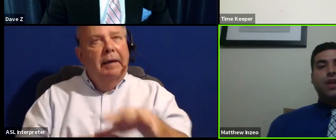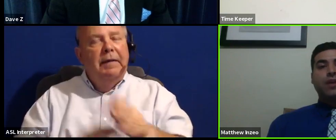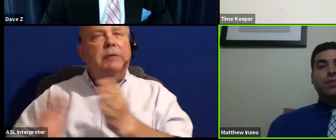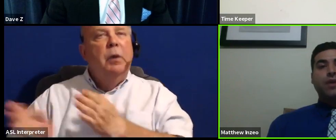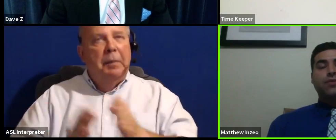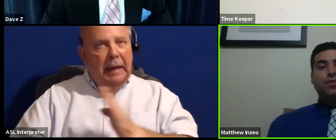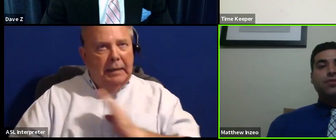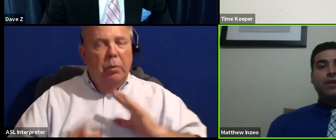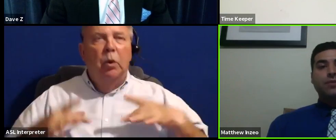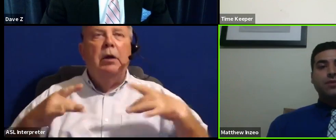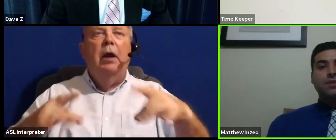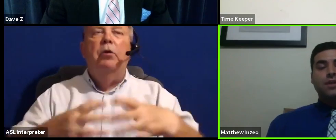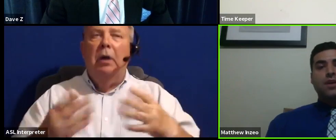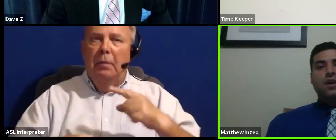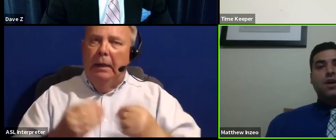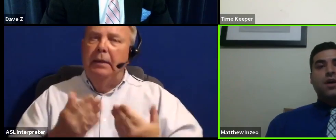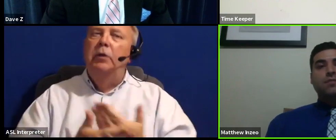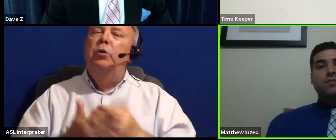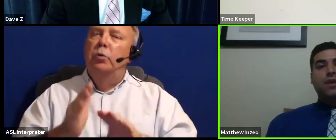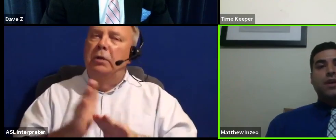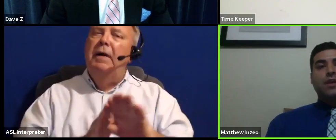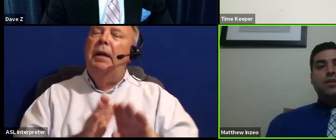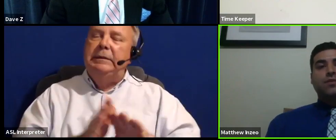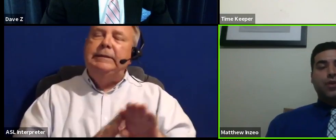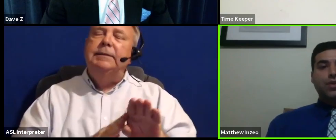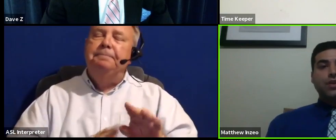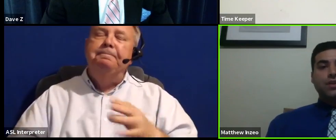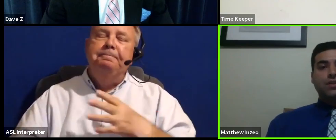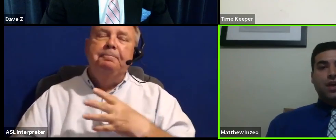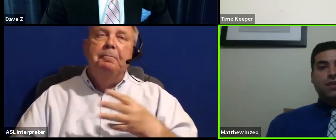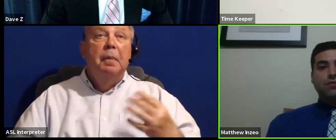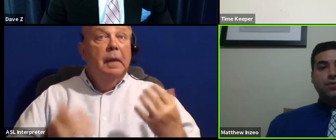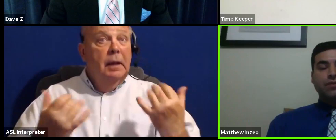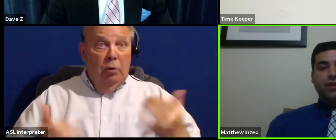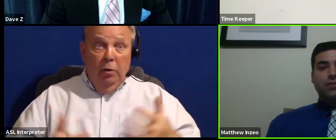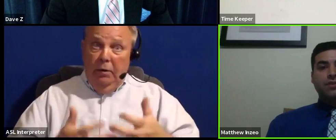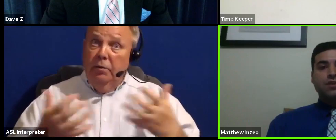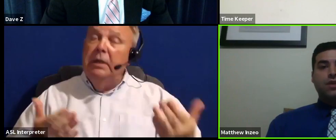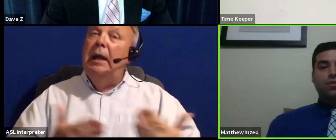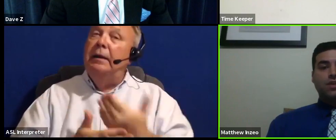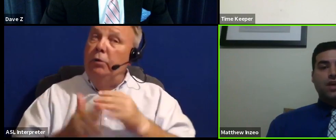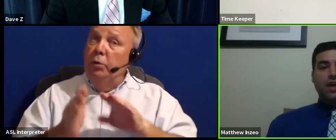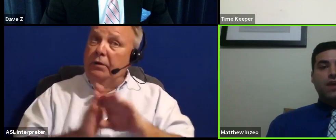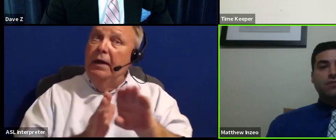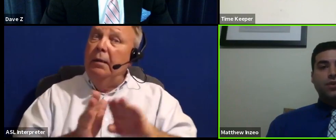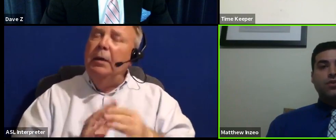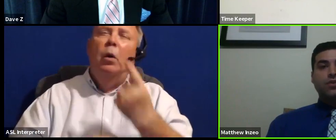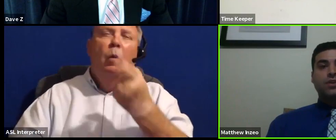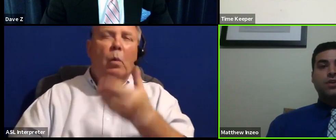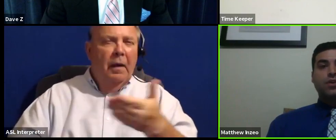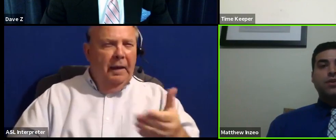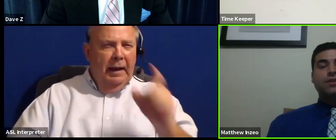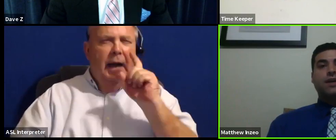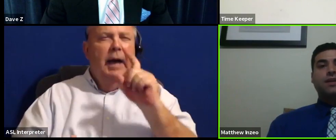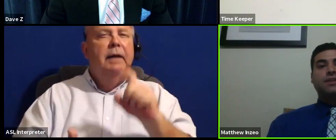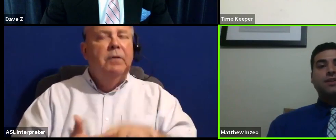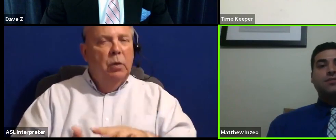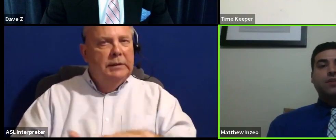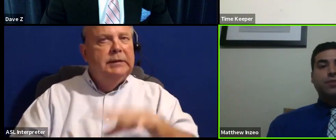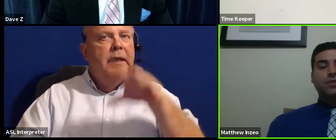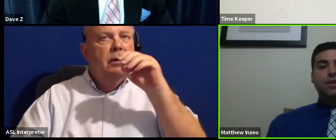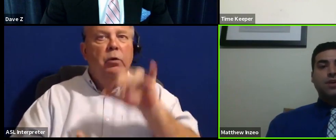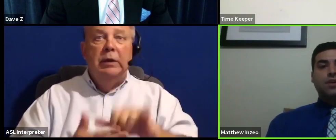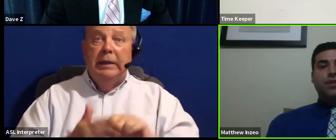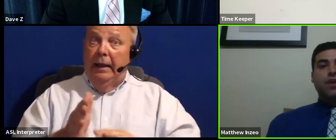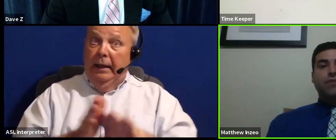I learned a lot about the new developments. And currently, there's a lot of new developments. And one thing I have noticed and learned is that these